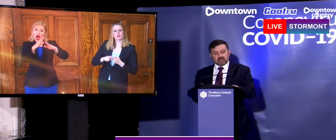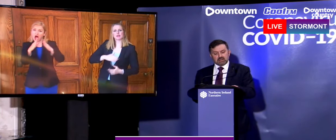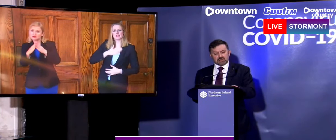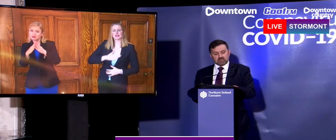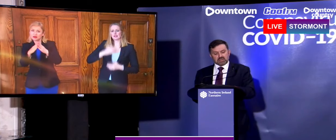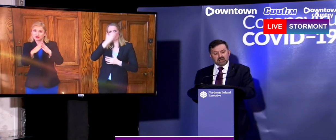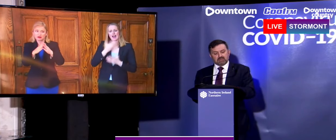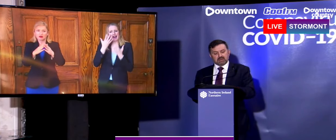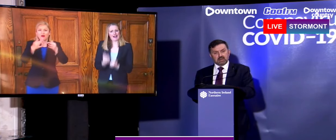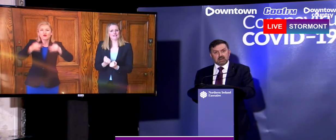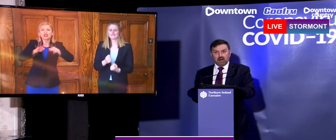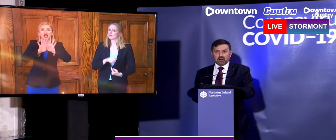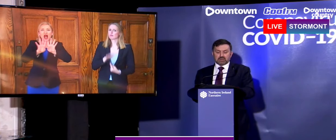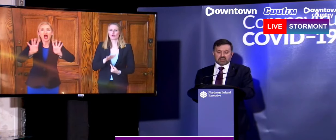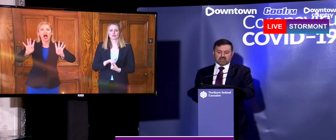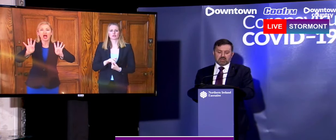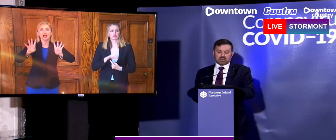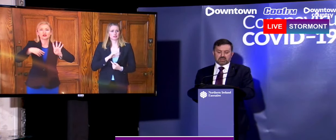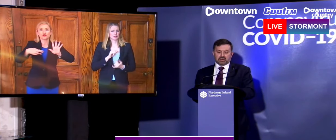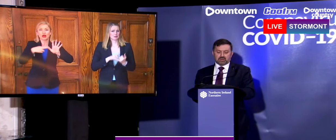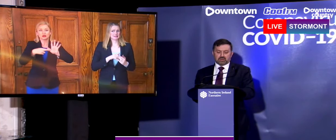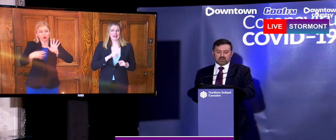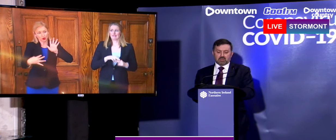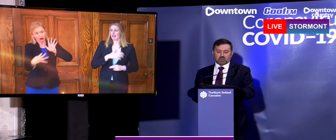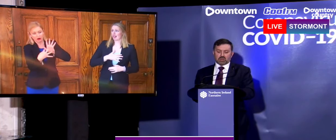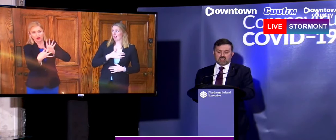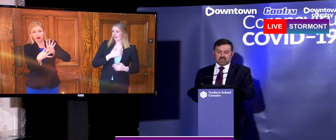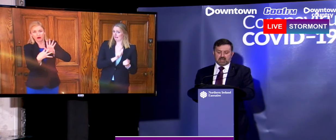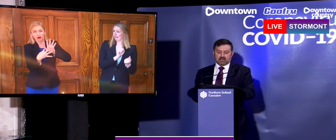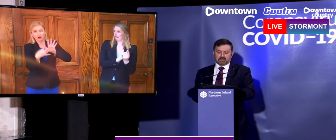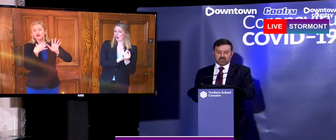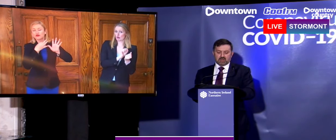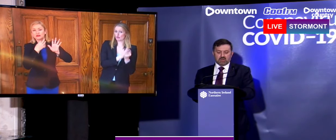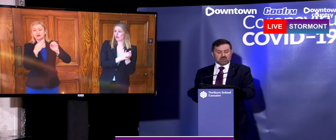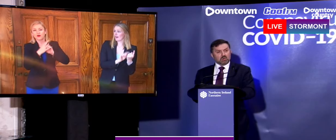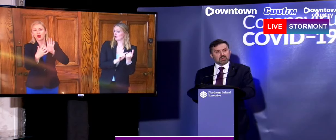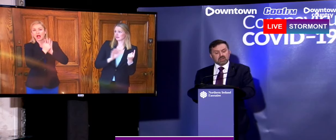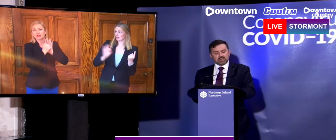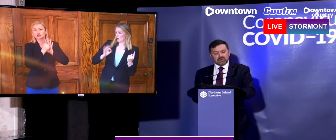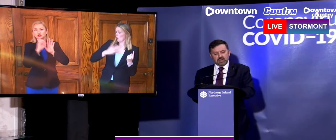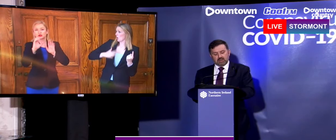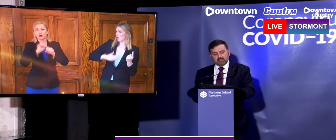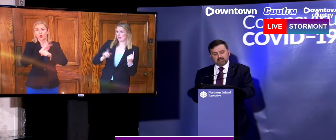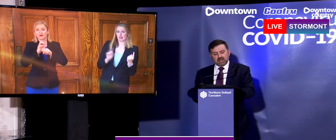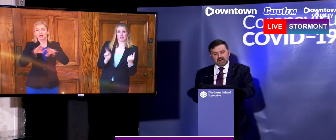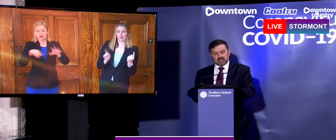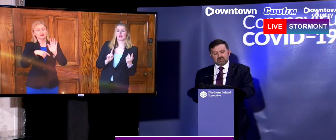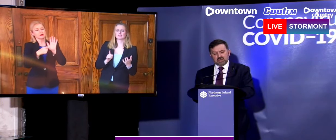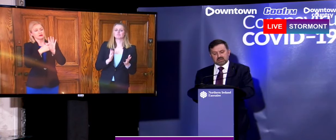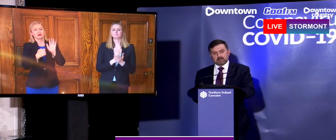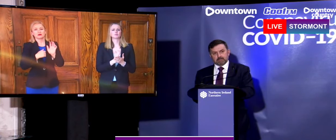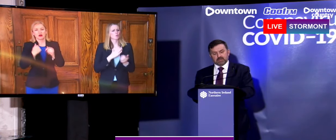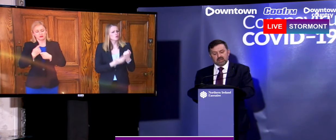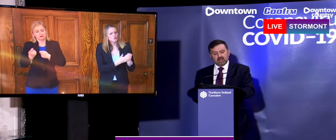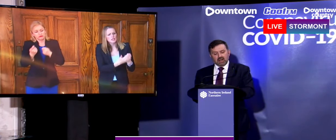appreciate that some staff are understandably concerned about what lies ahead. So I want to reassure them as